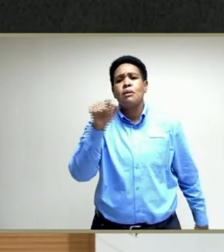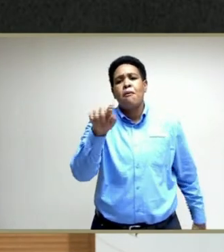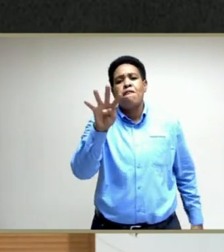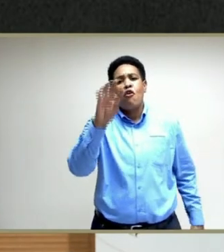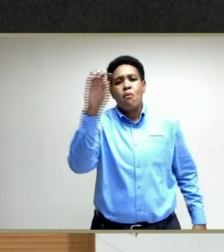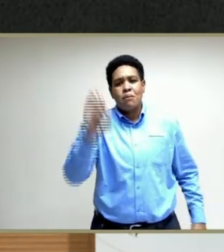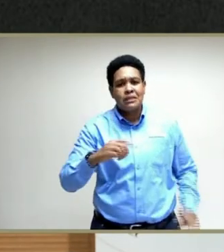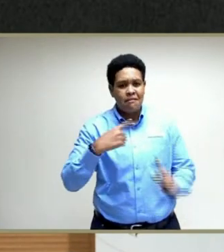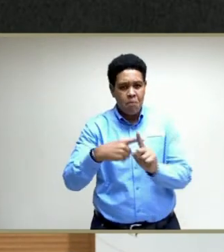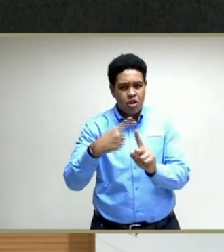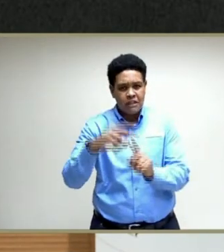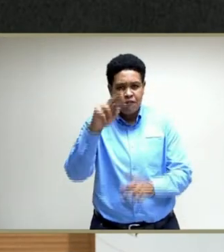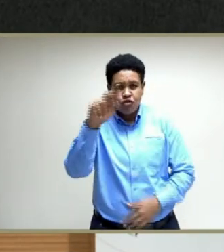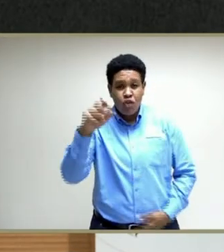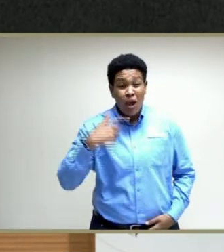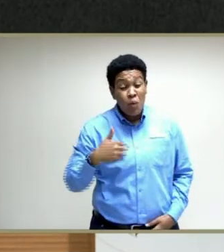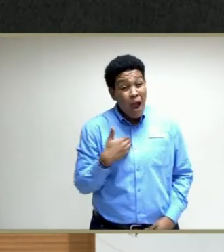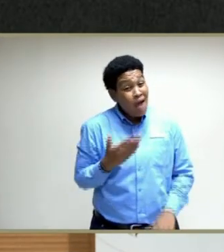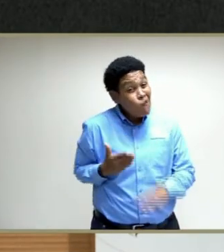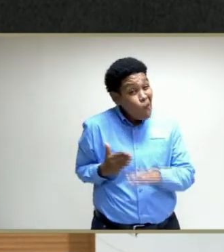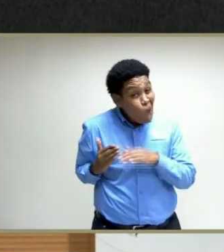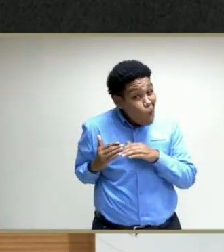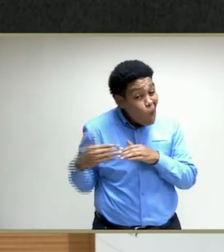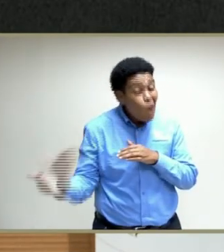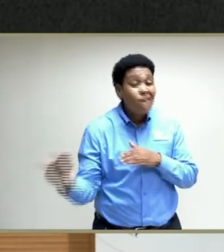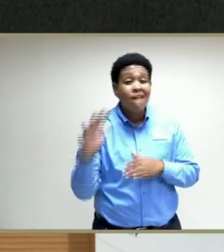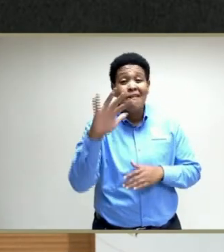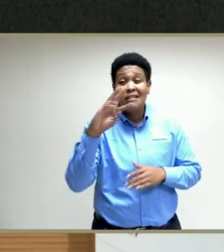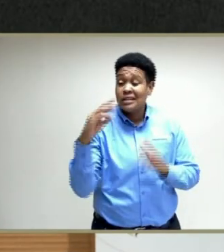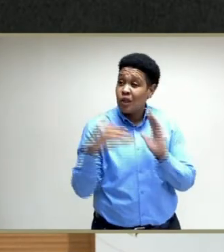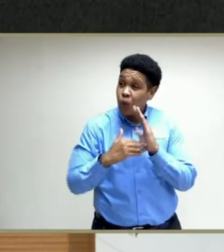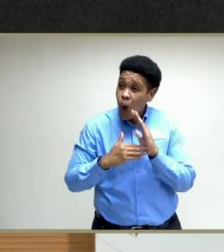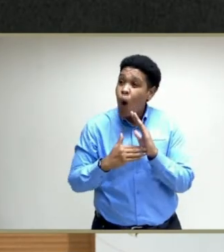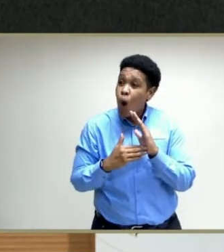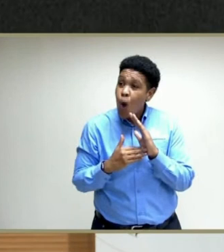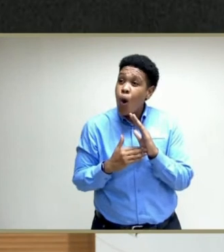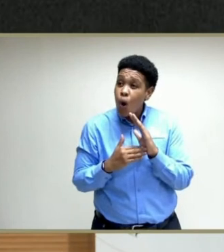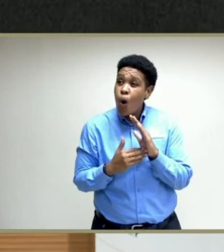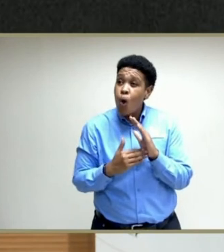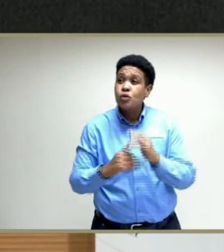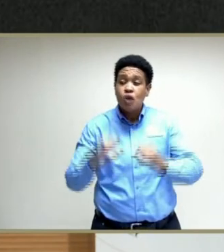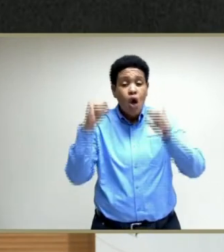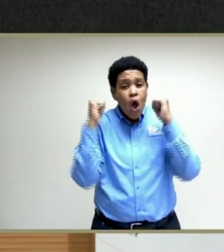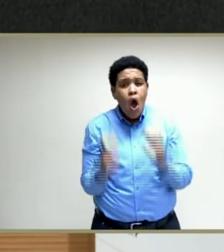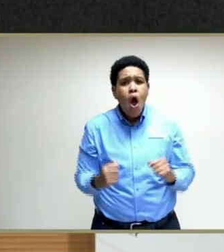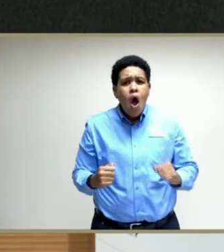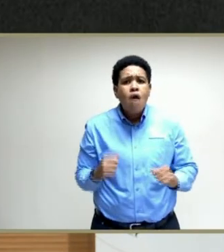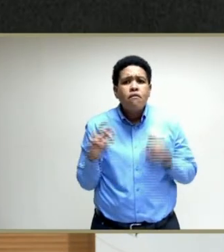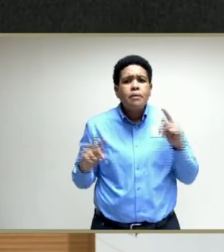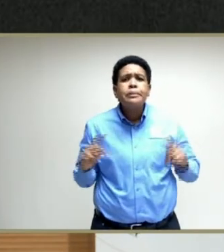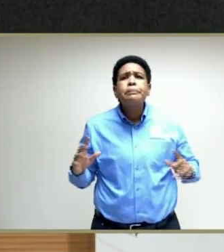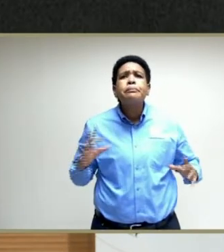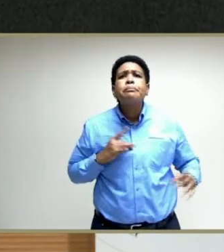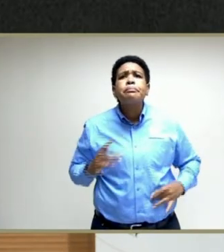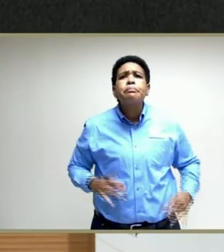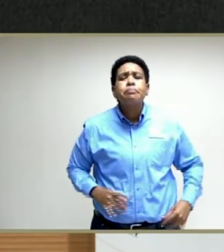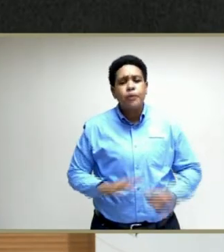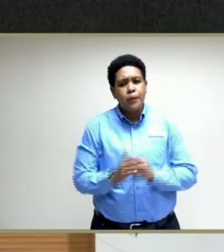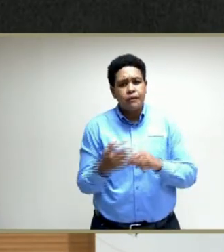We have a total of over 56,000 confirmed cases, 1